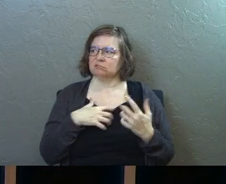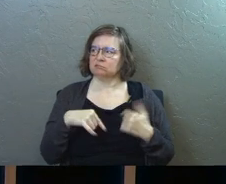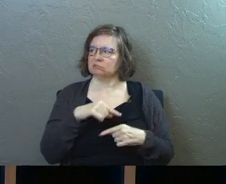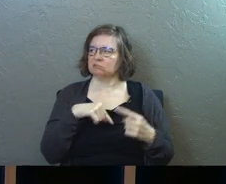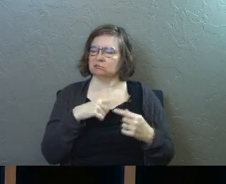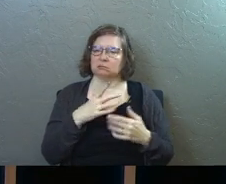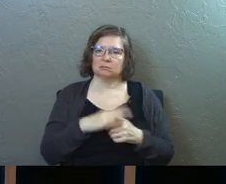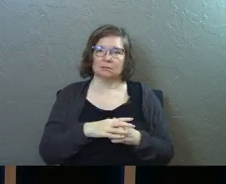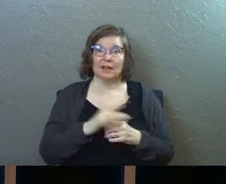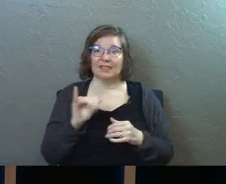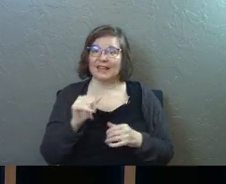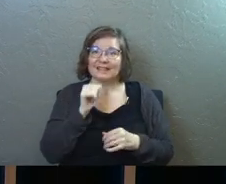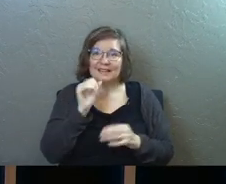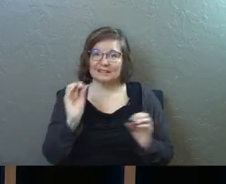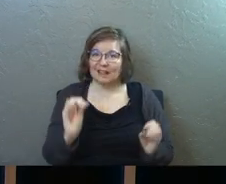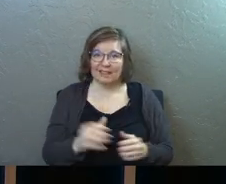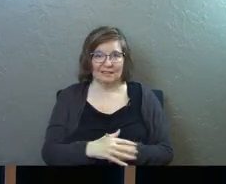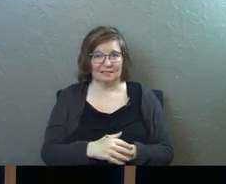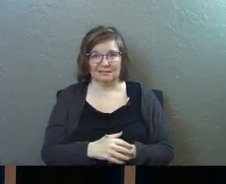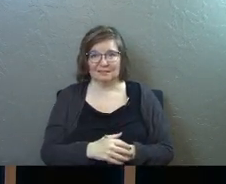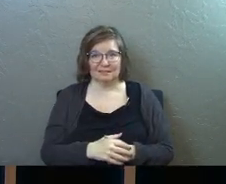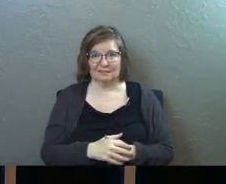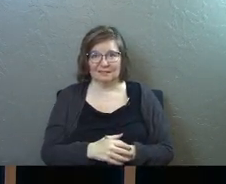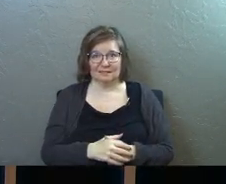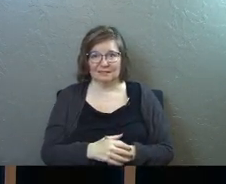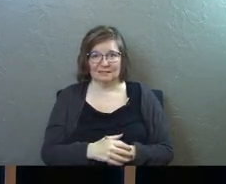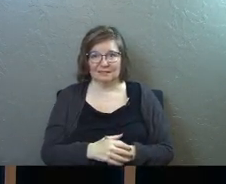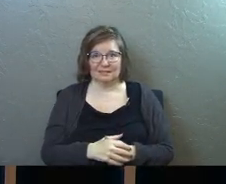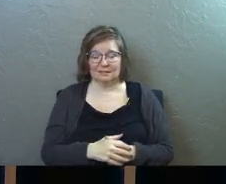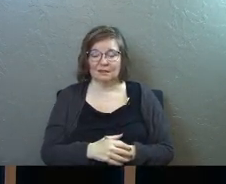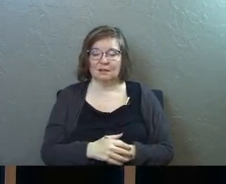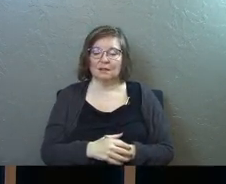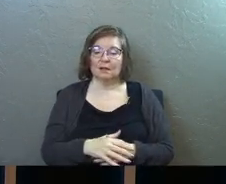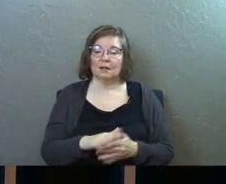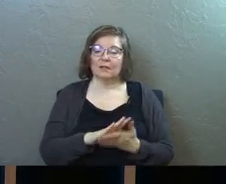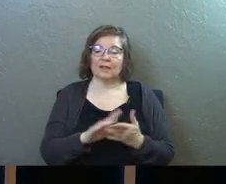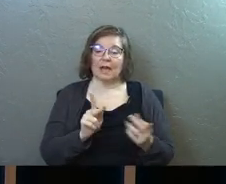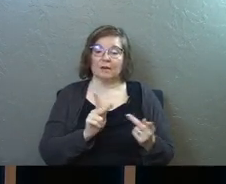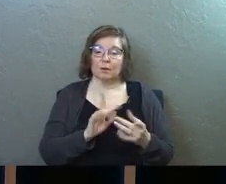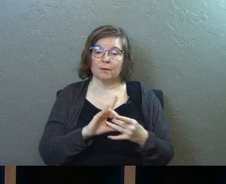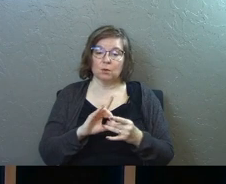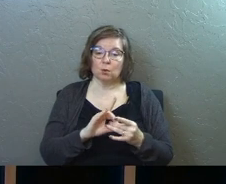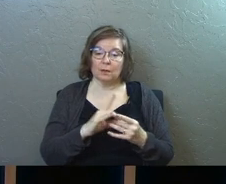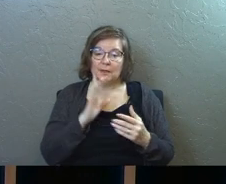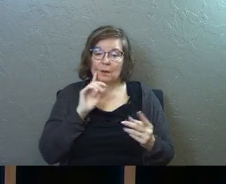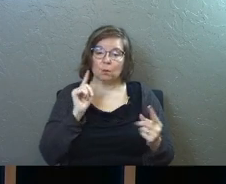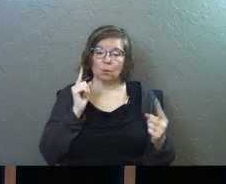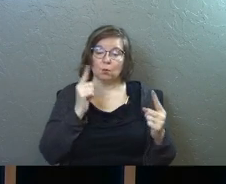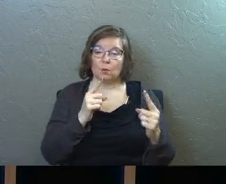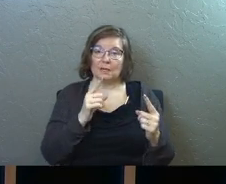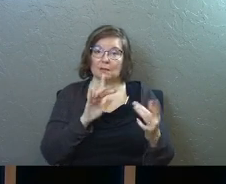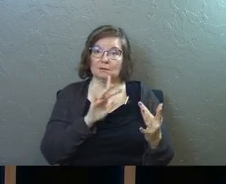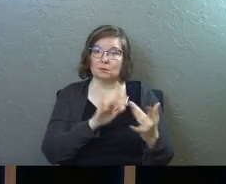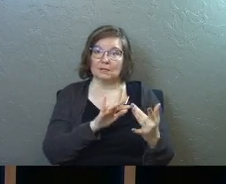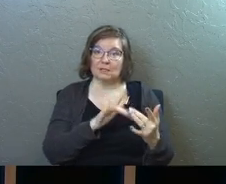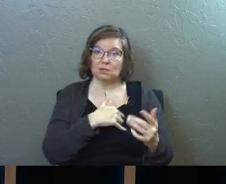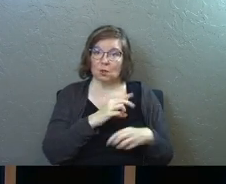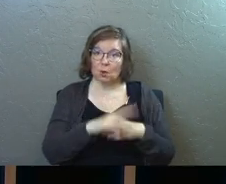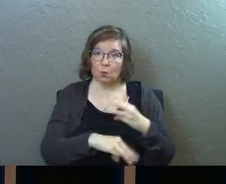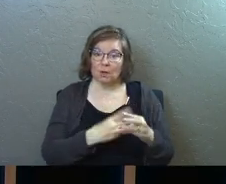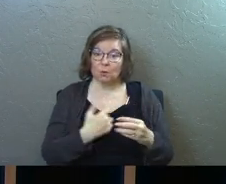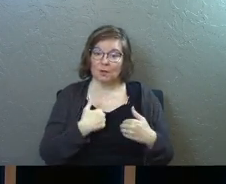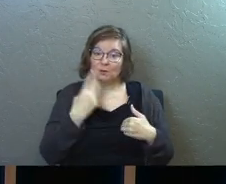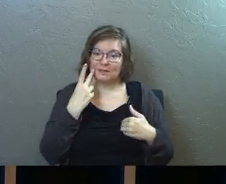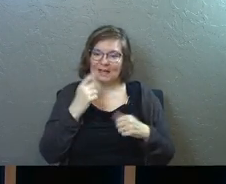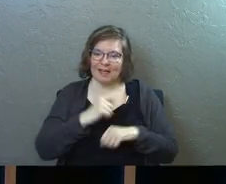right like that's nothing the kind of perfect unity that will reach the world is where there's